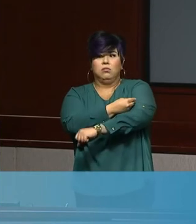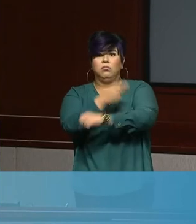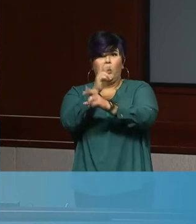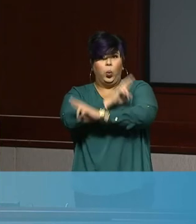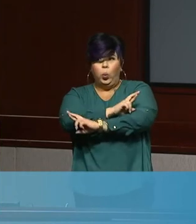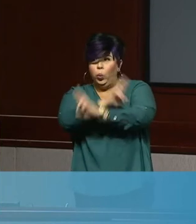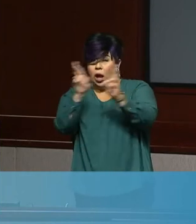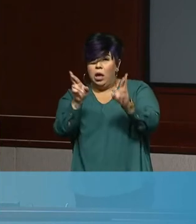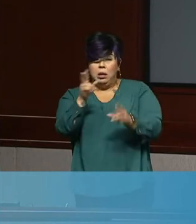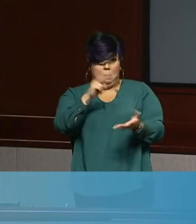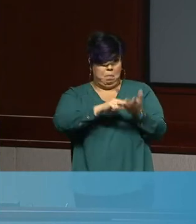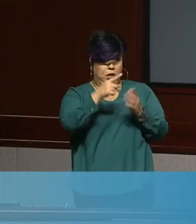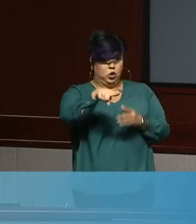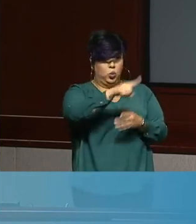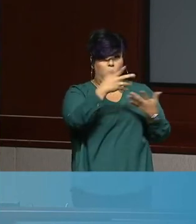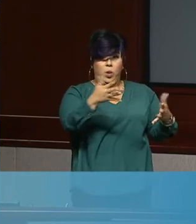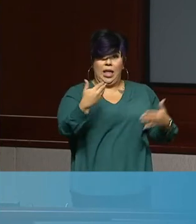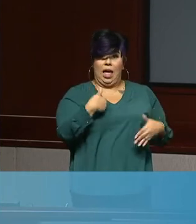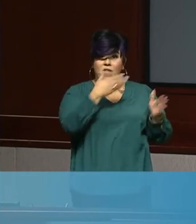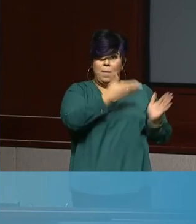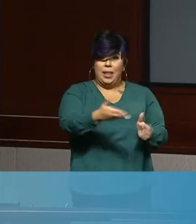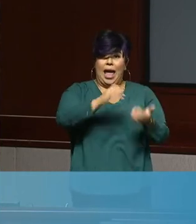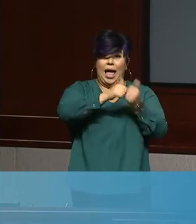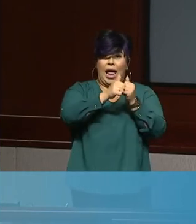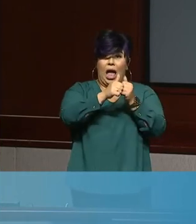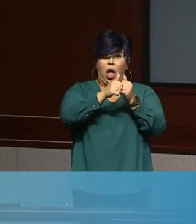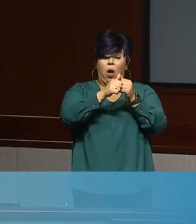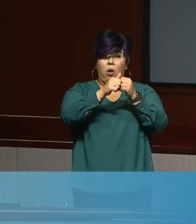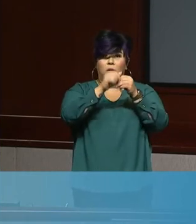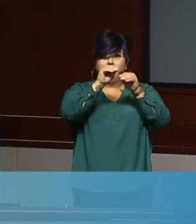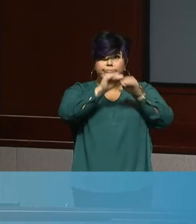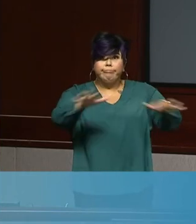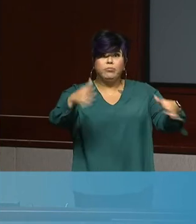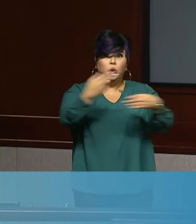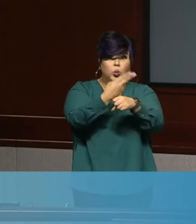the federal government announced its strategy for releasing a COVID vaccine soon?